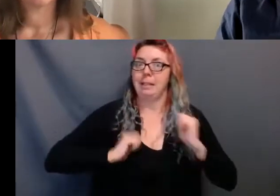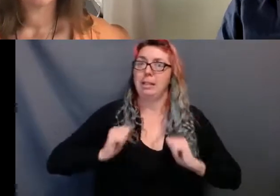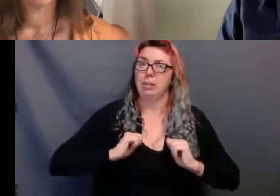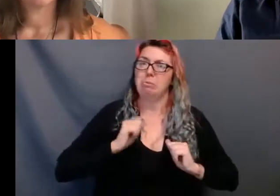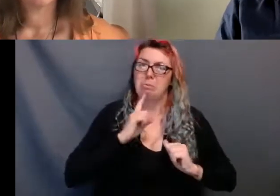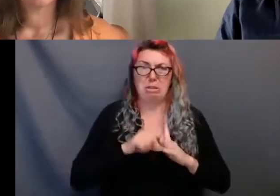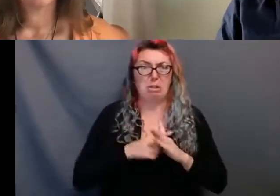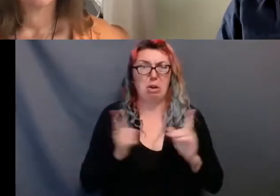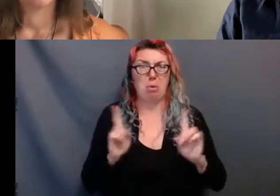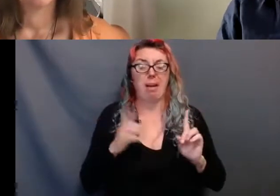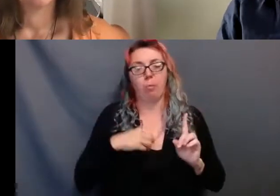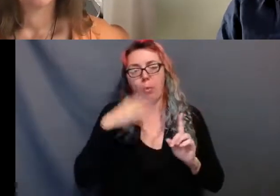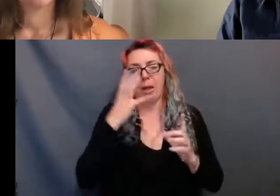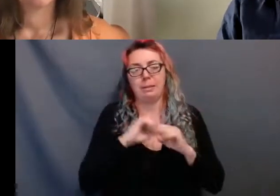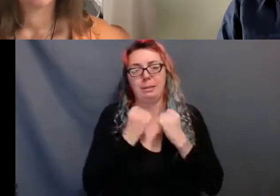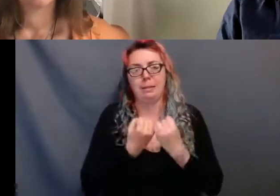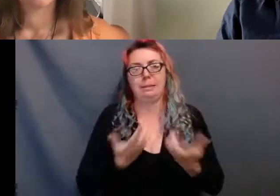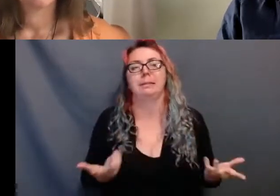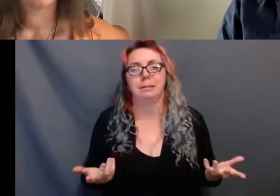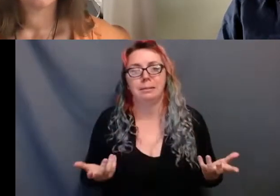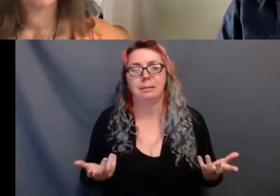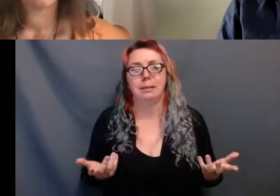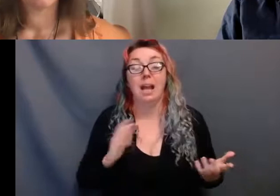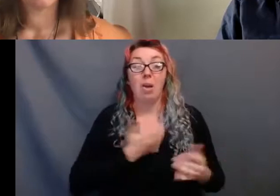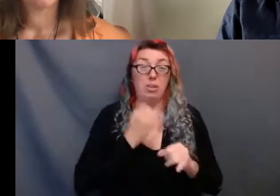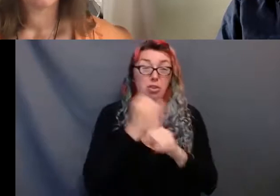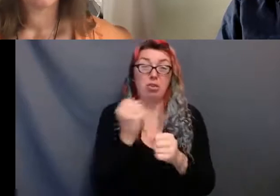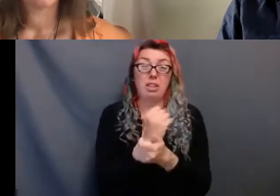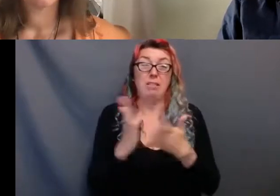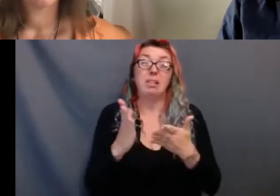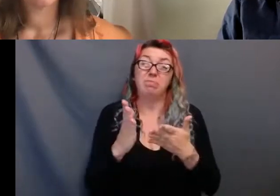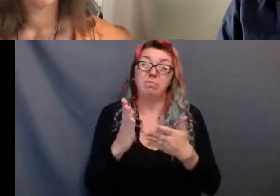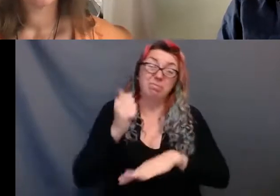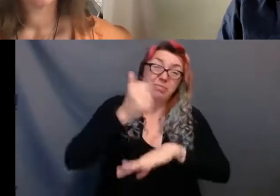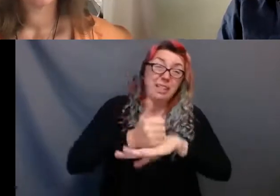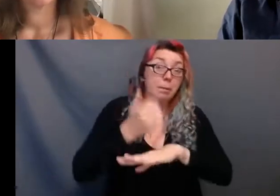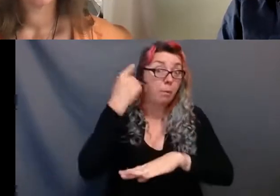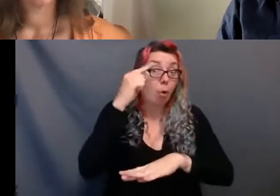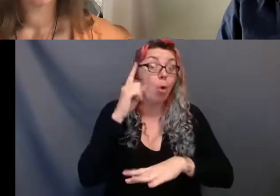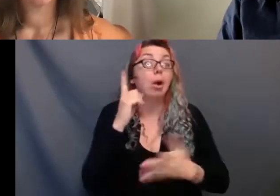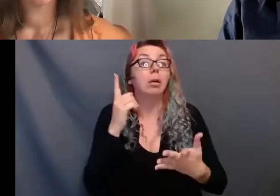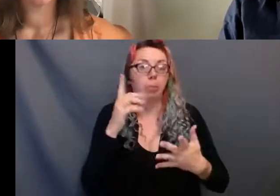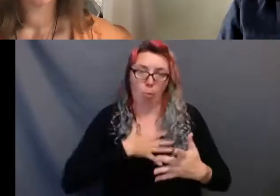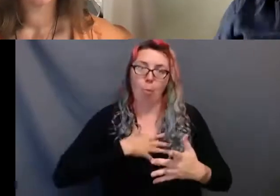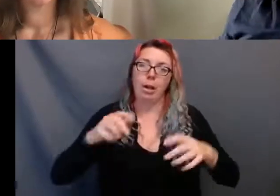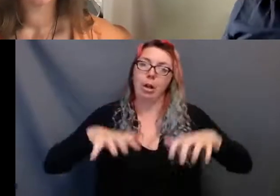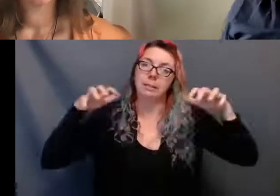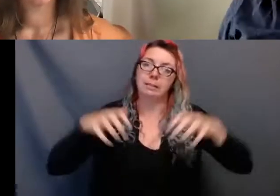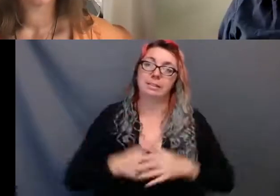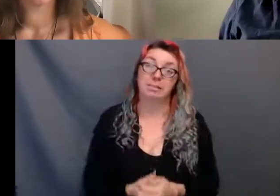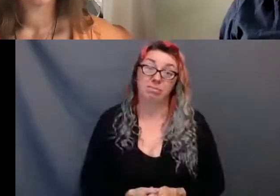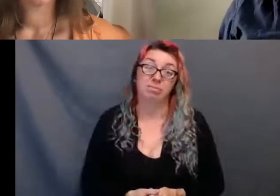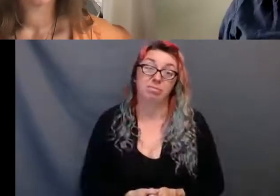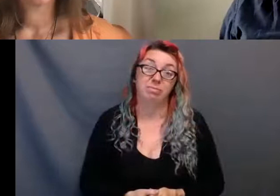Our institutions have been built to nurture a white audience at the exclusion of most others. Marketing departments often struggle